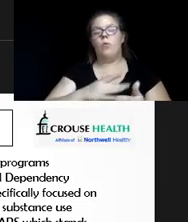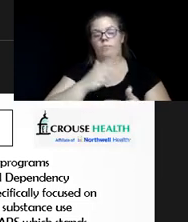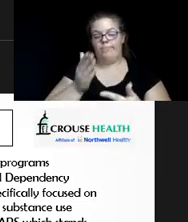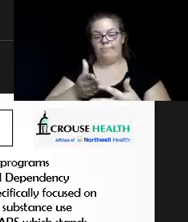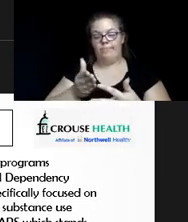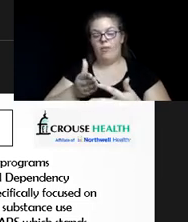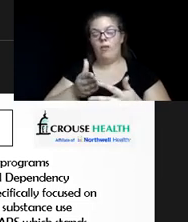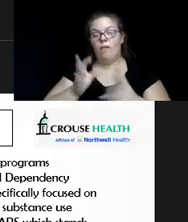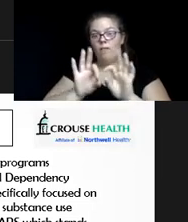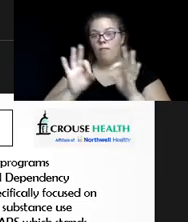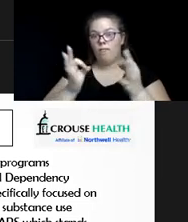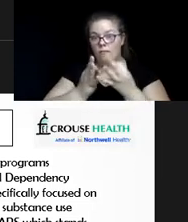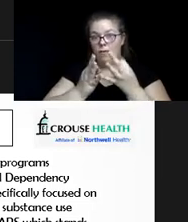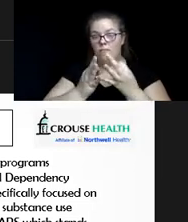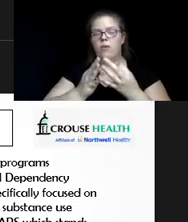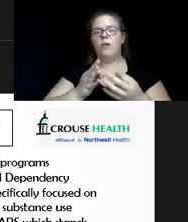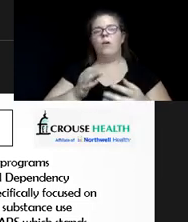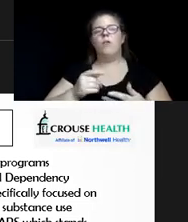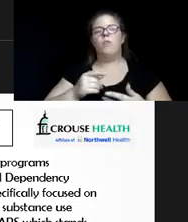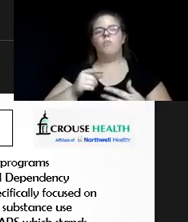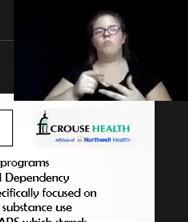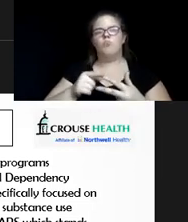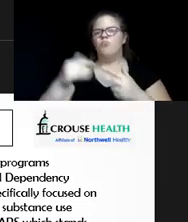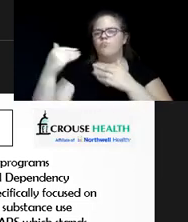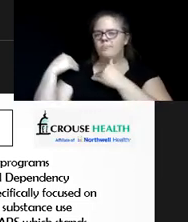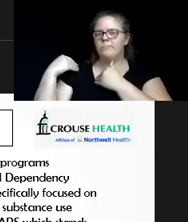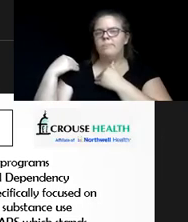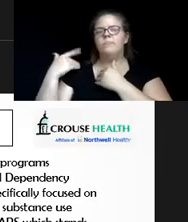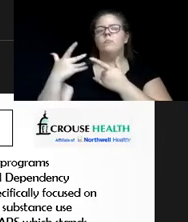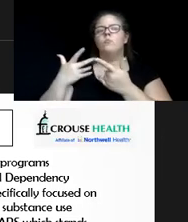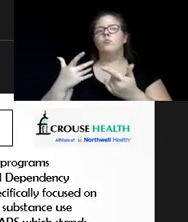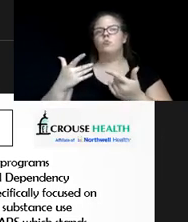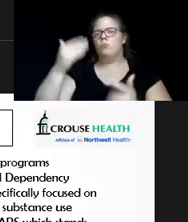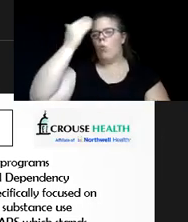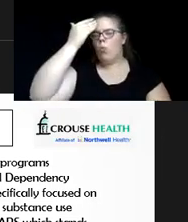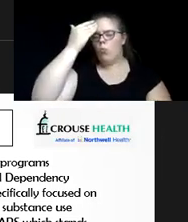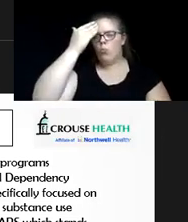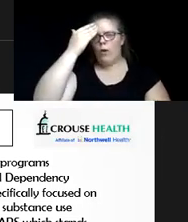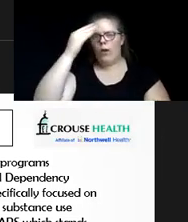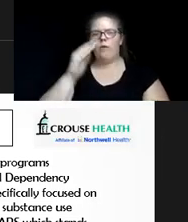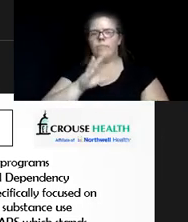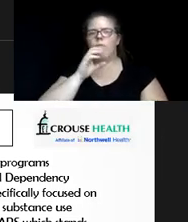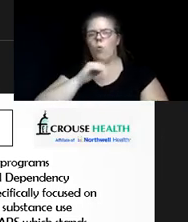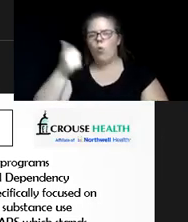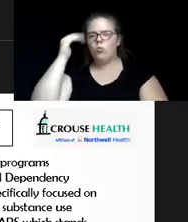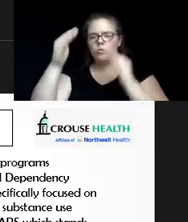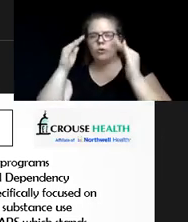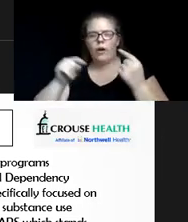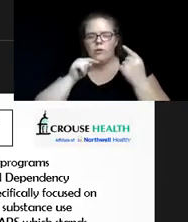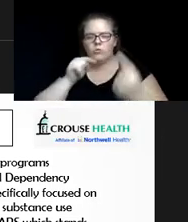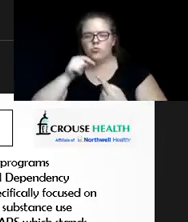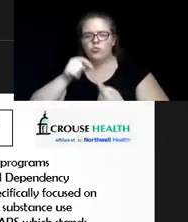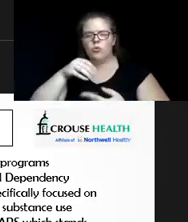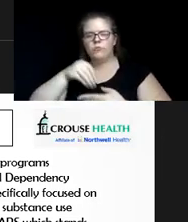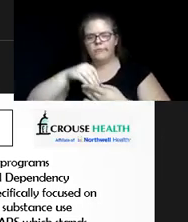members, the bonus is also on them to be aware of the struggles of their older adults, of their parents and